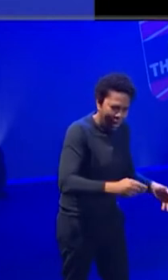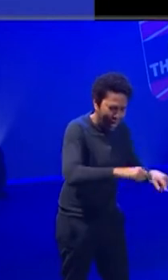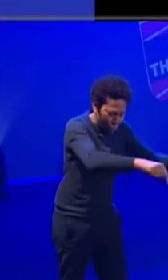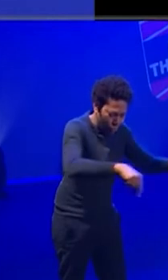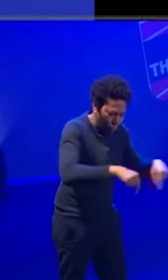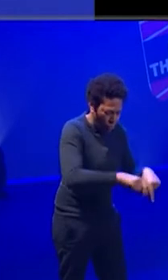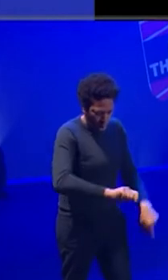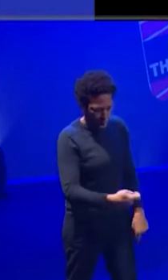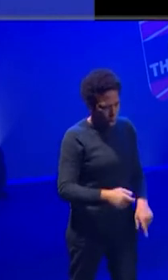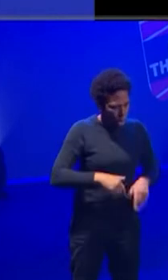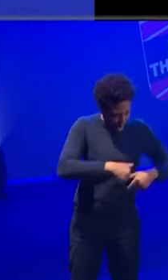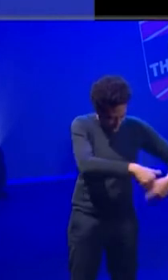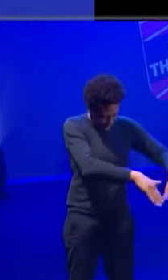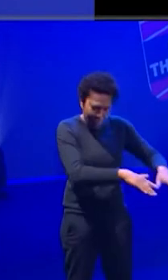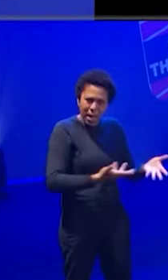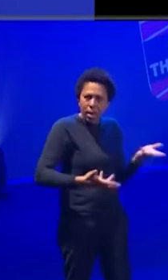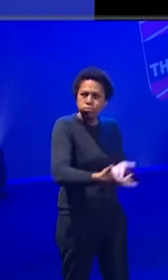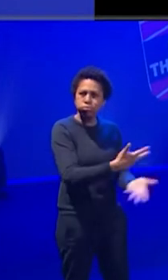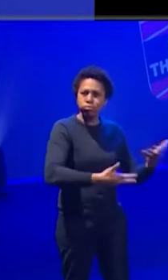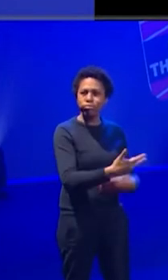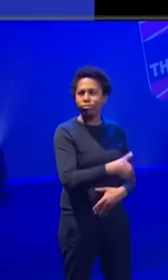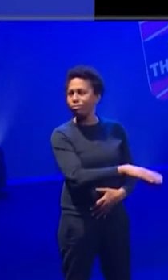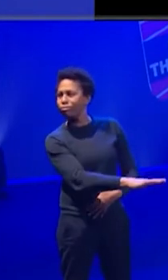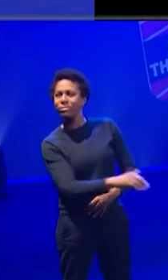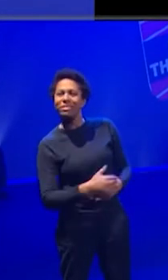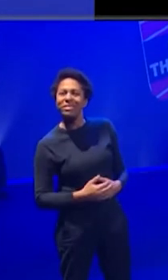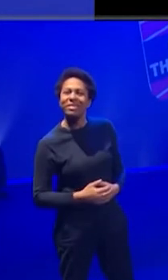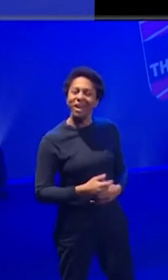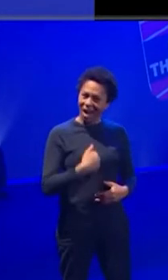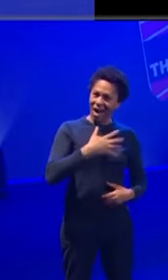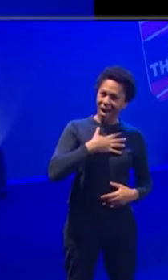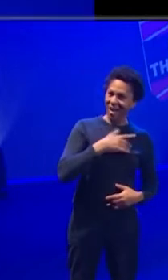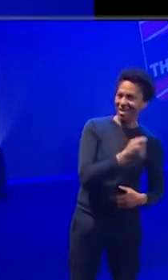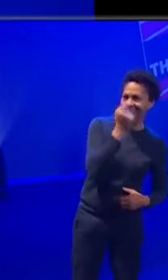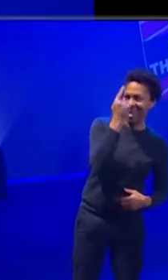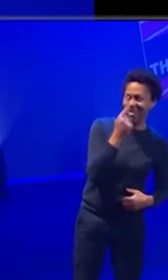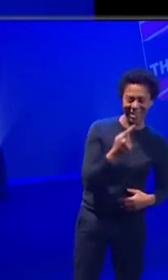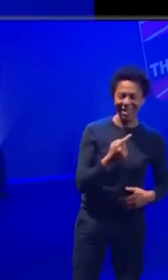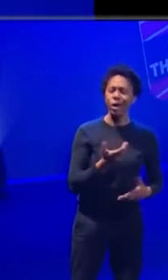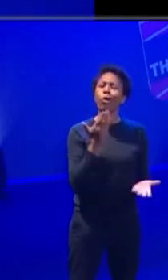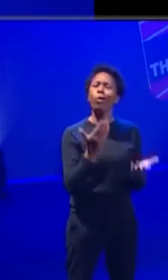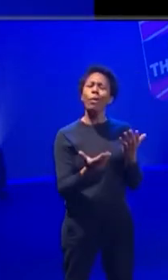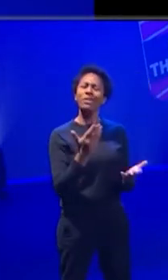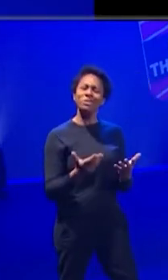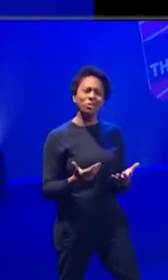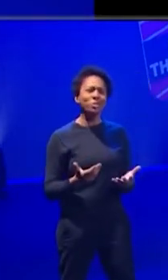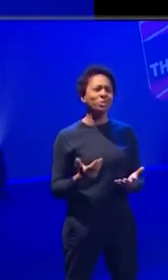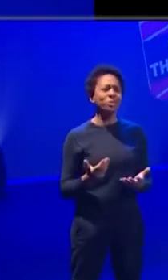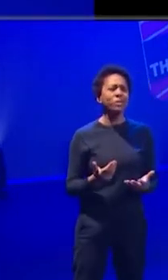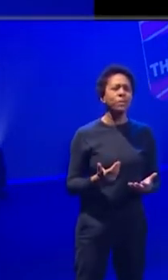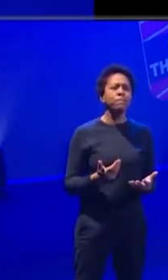And I kind of think that what you can kind of do with that with an audience there is really quite interesting. What compared to sort of more